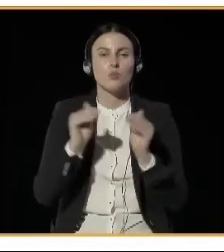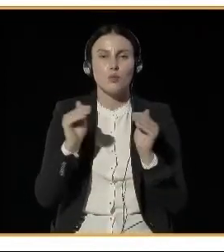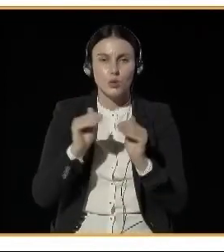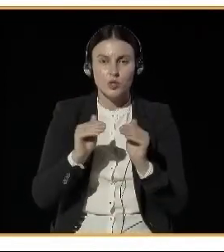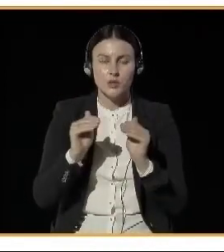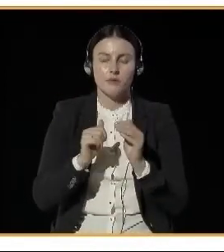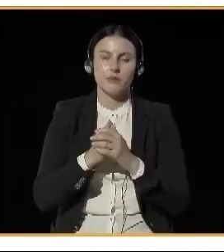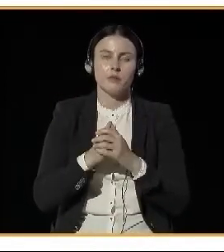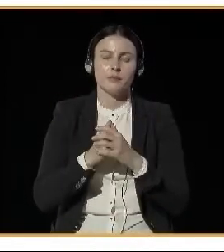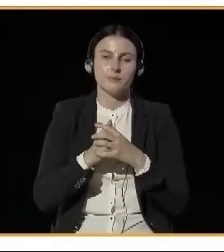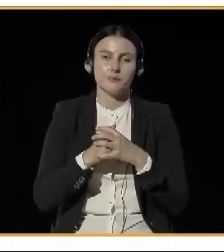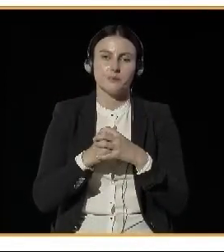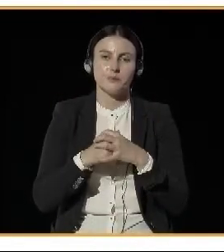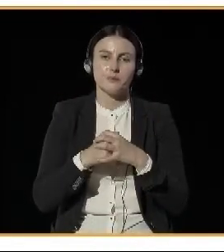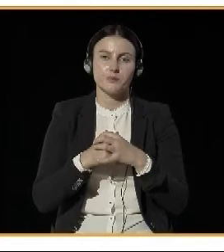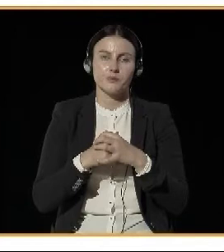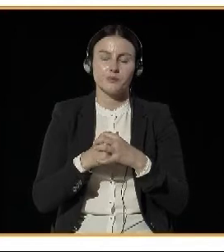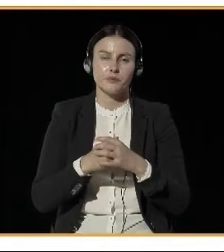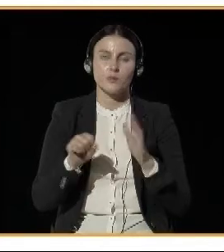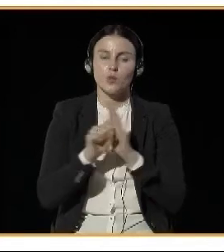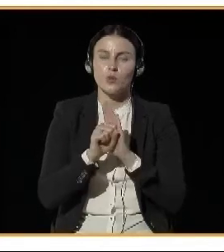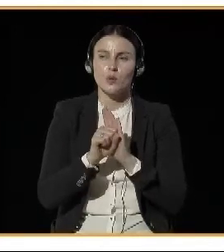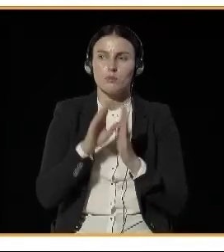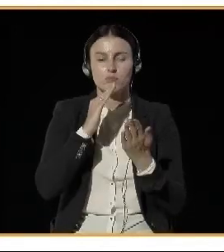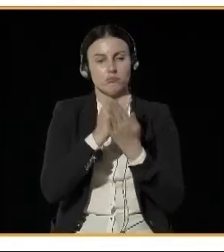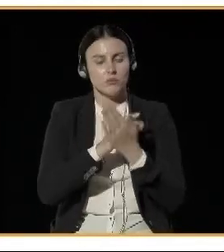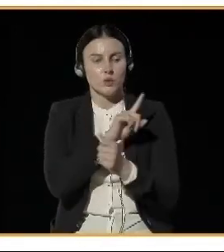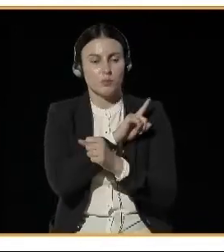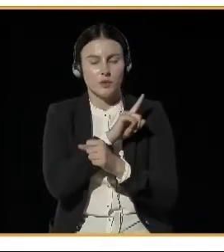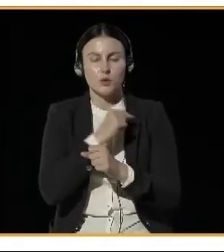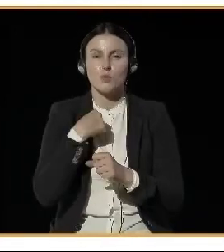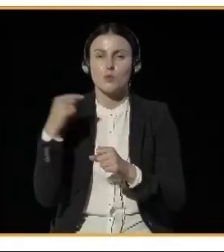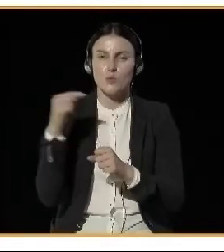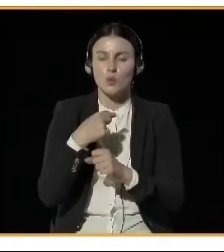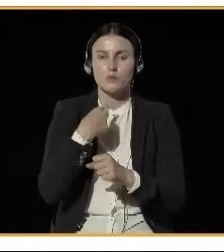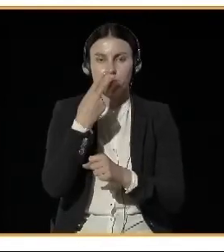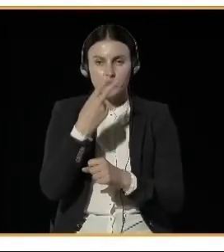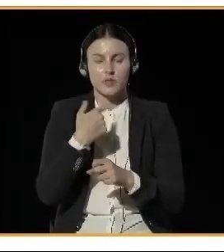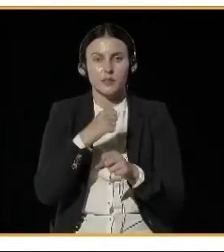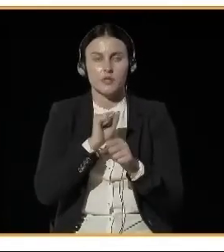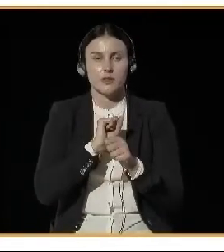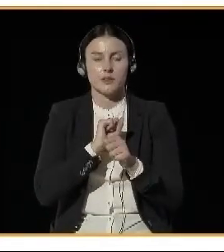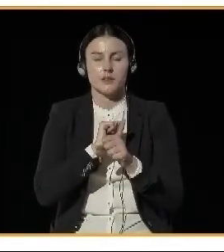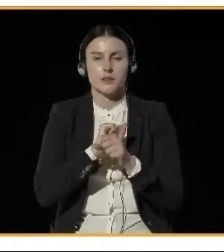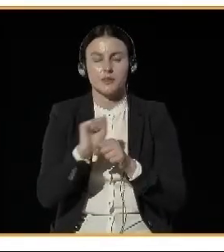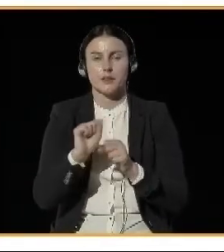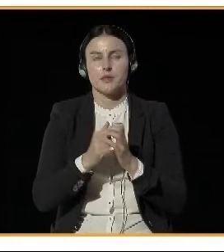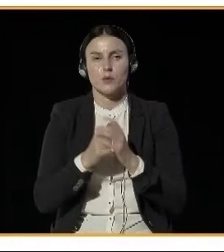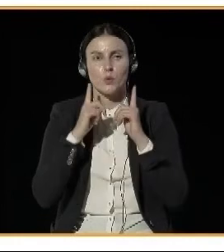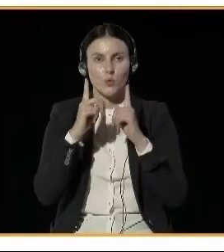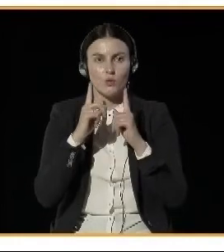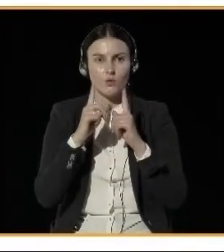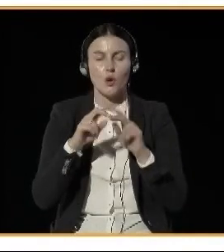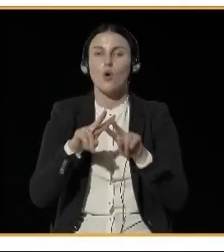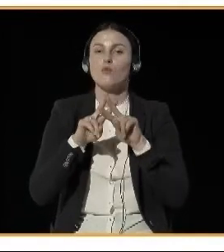to implement this action plan, so we have to think about this as well. And the third extremely important point is